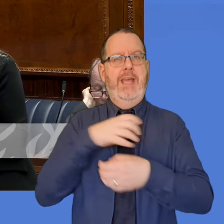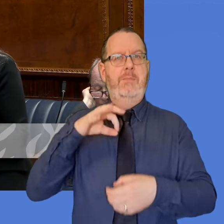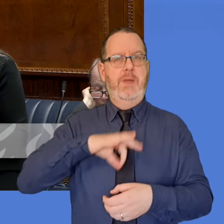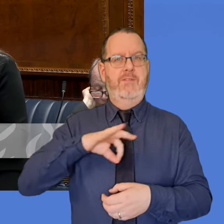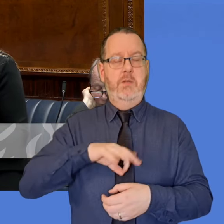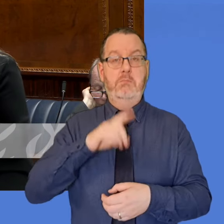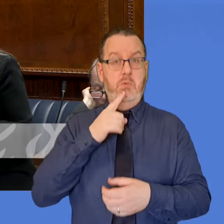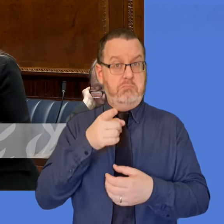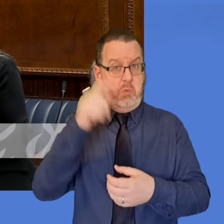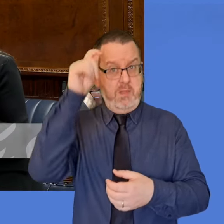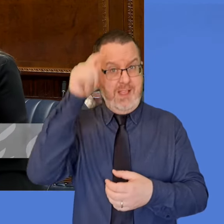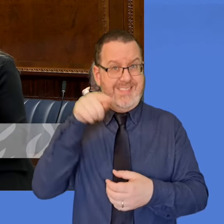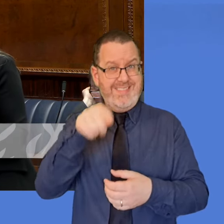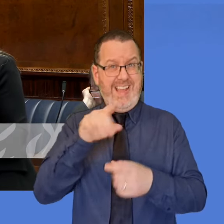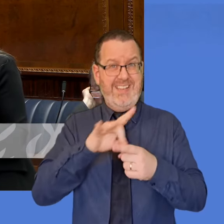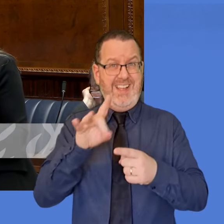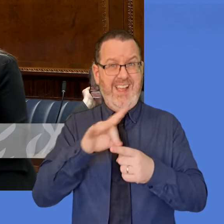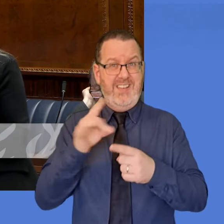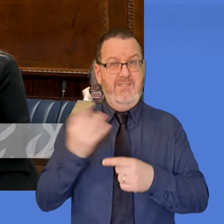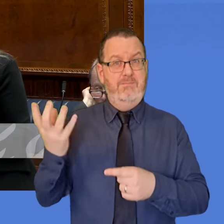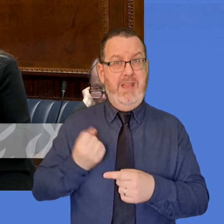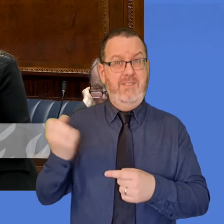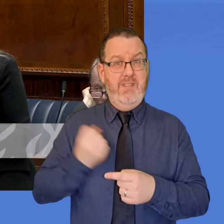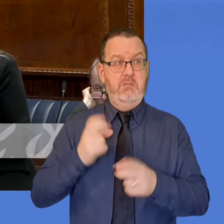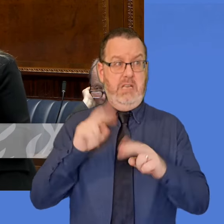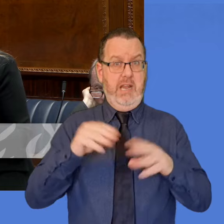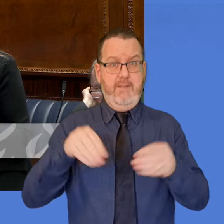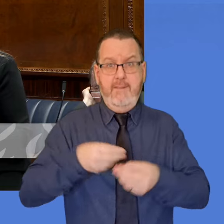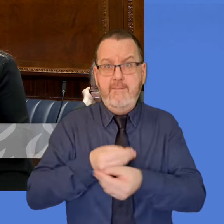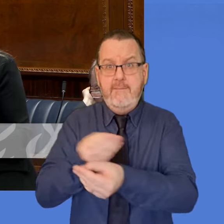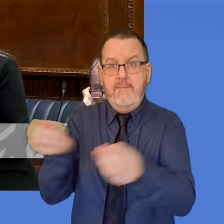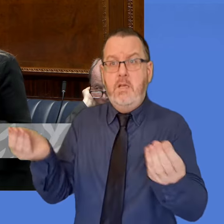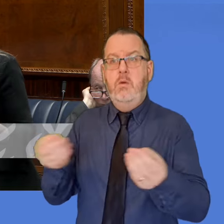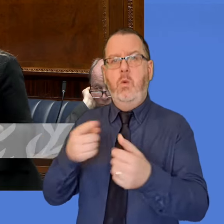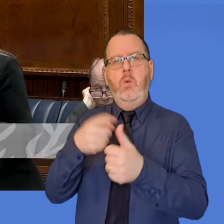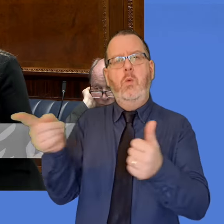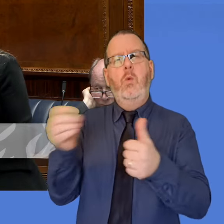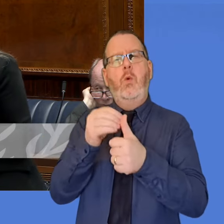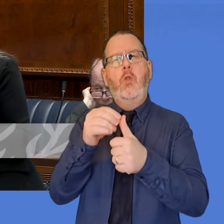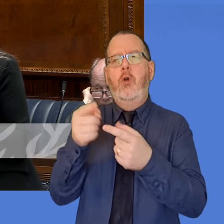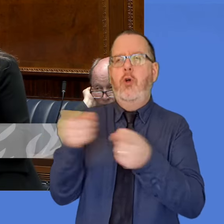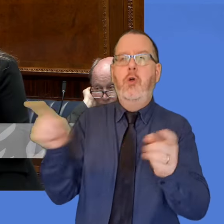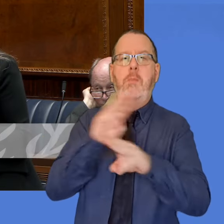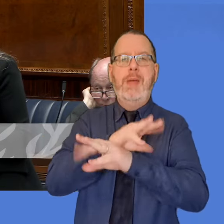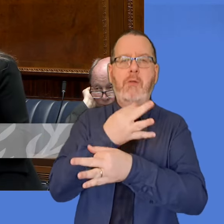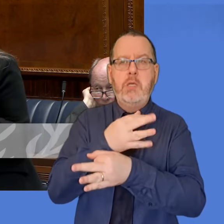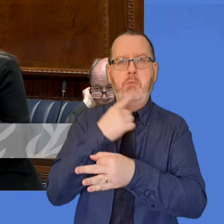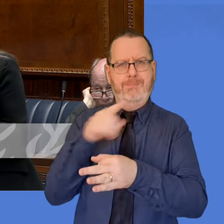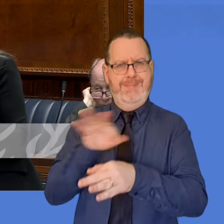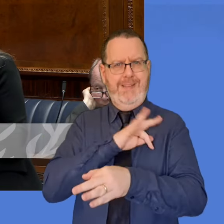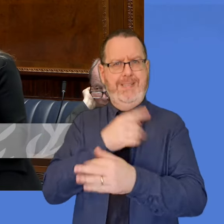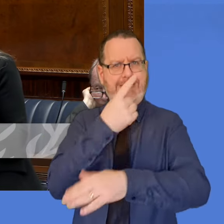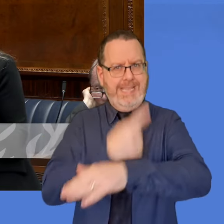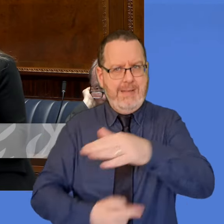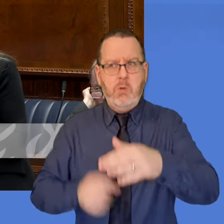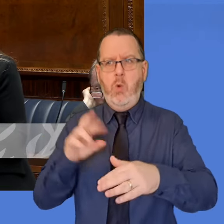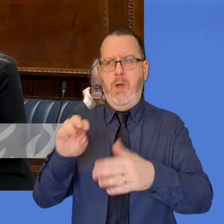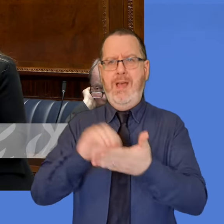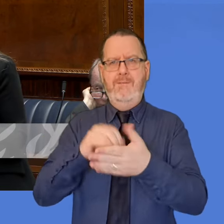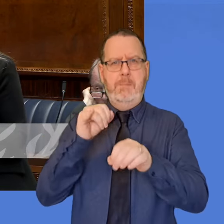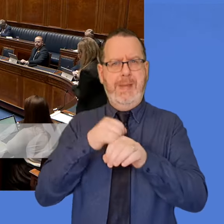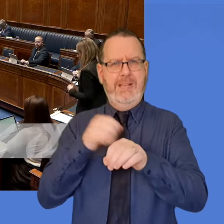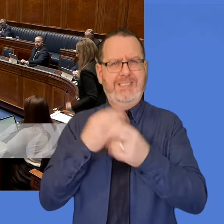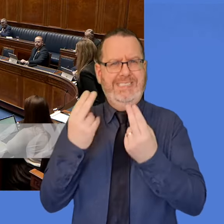whether the support could be available for parents and carers who have disabilities or medical needs which prevent them from accessing the